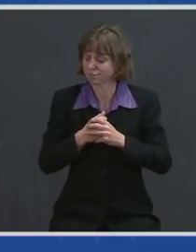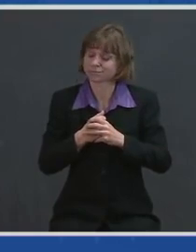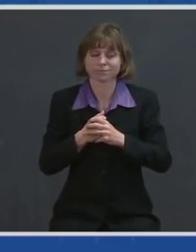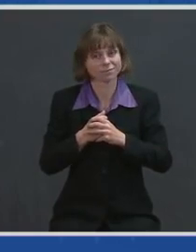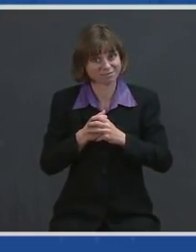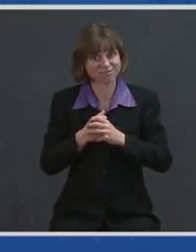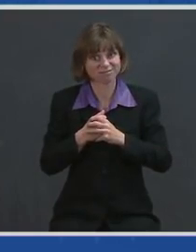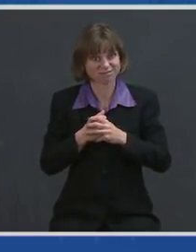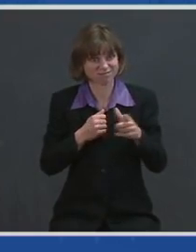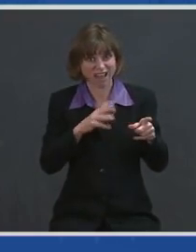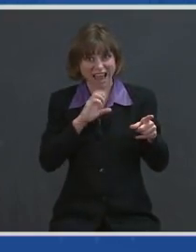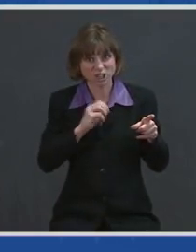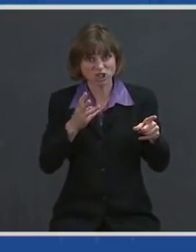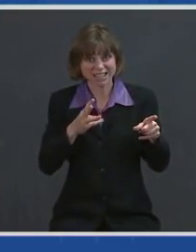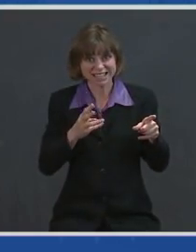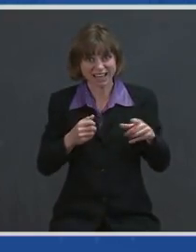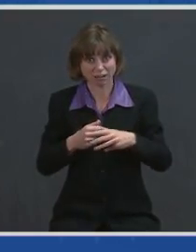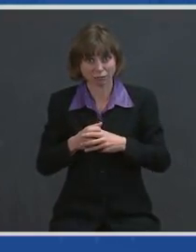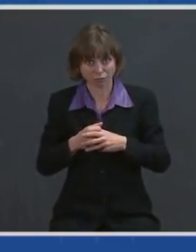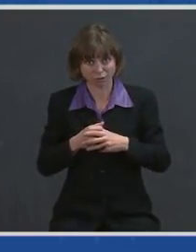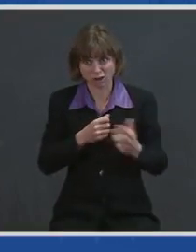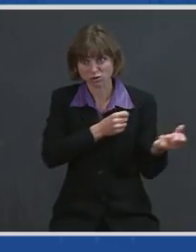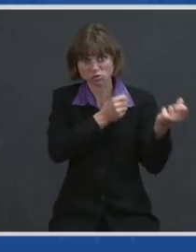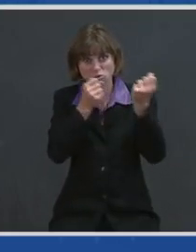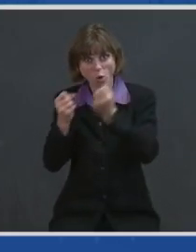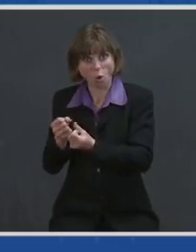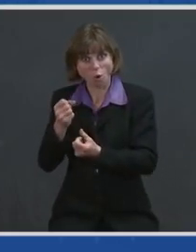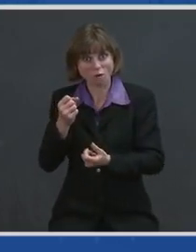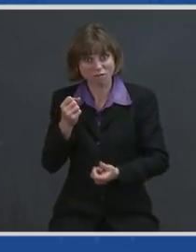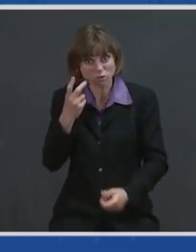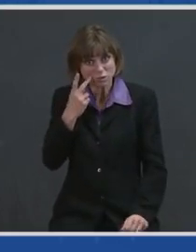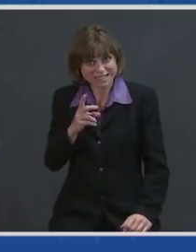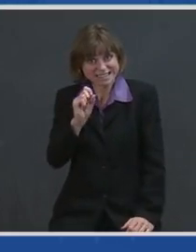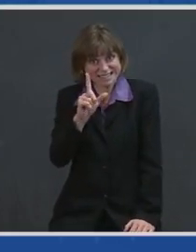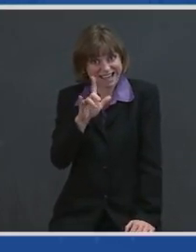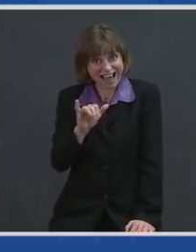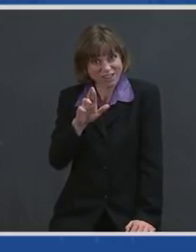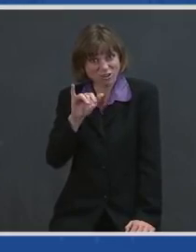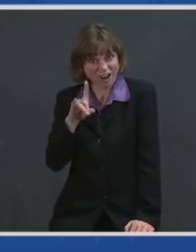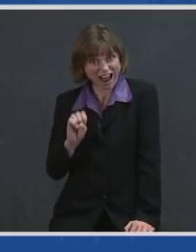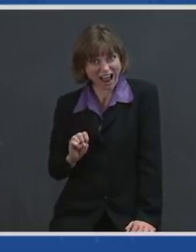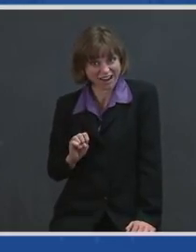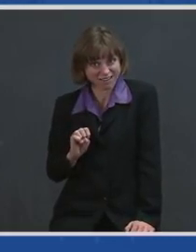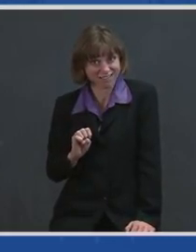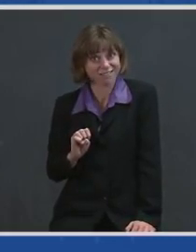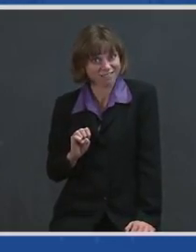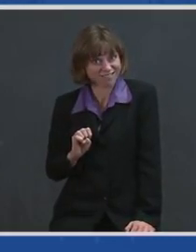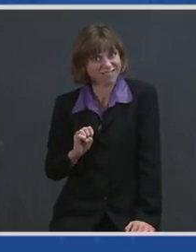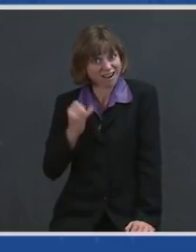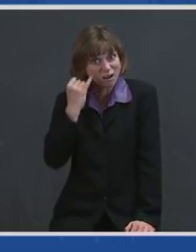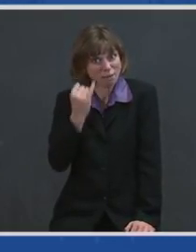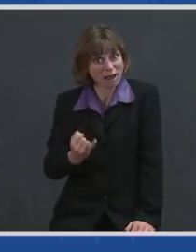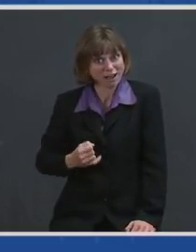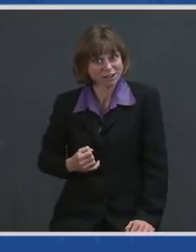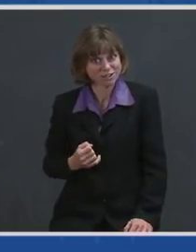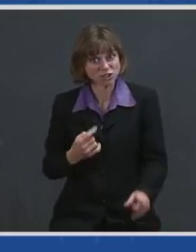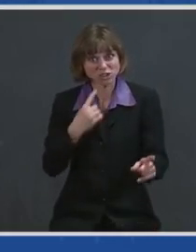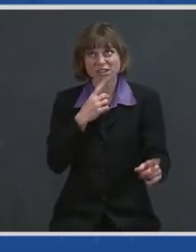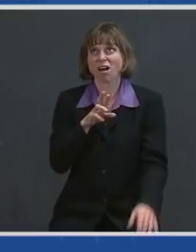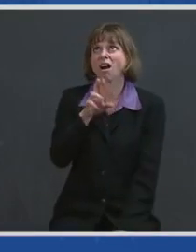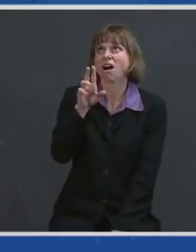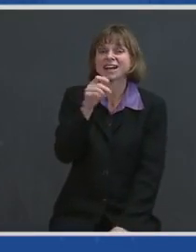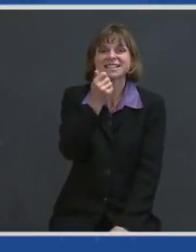Sixteen years old. Goes down to see Sally Ride. She said she was at several thousand feet